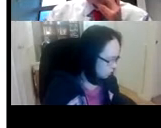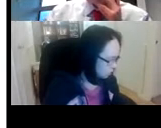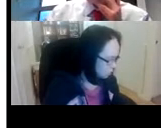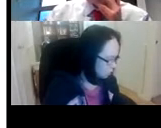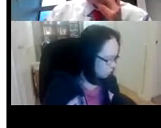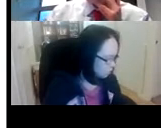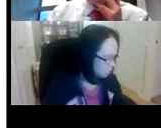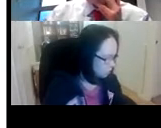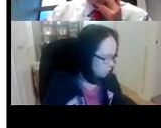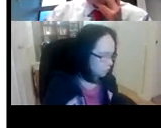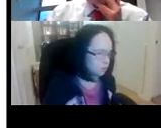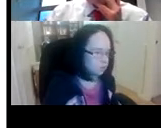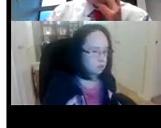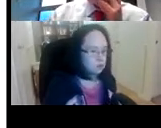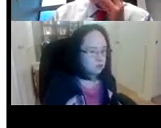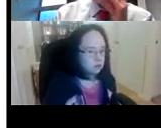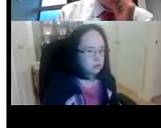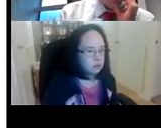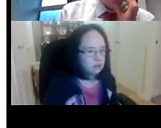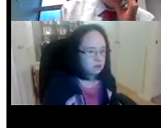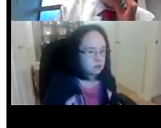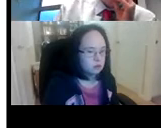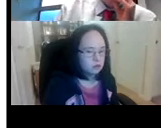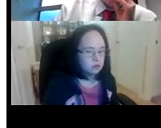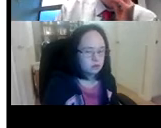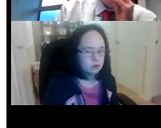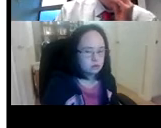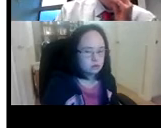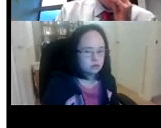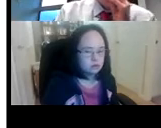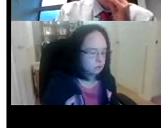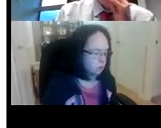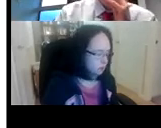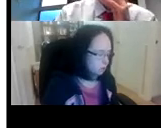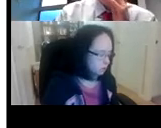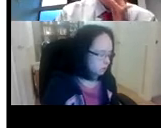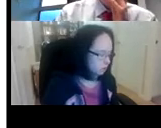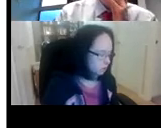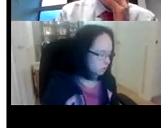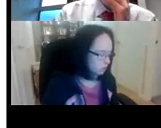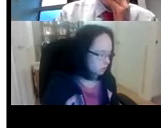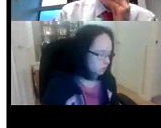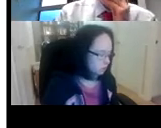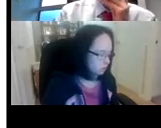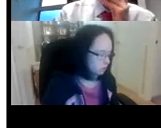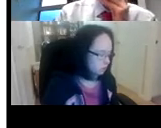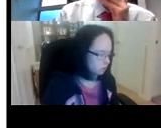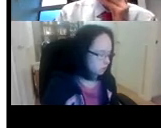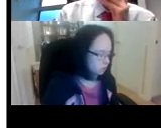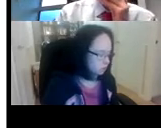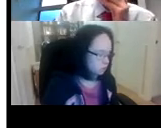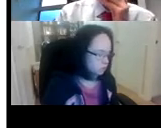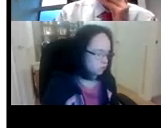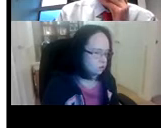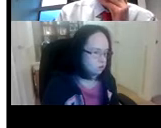this evening's meeting is about sharing ideas on things that we can do and things that we can do now